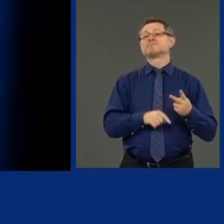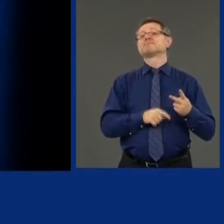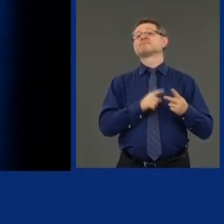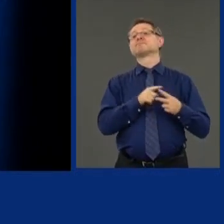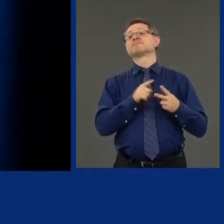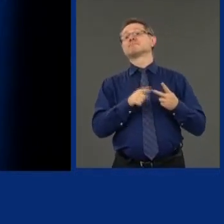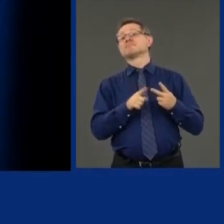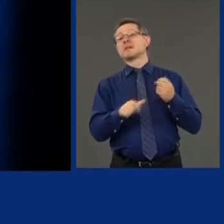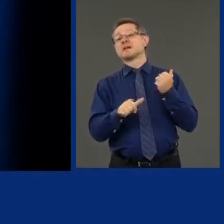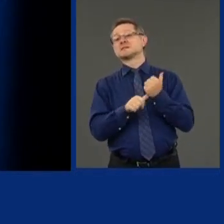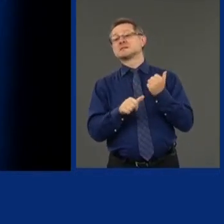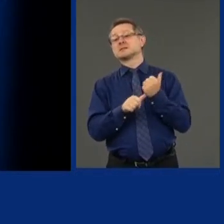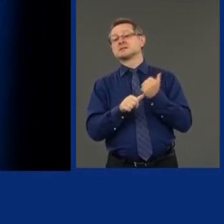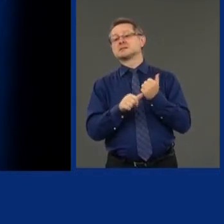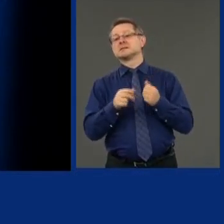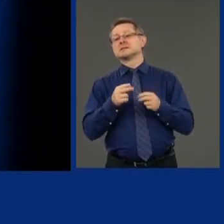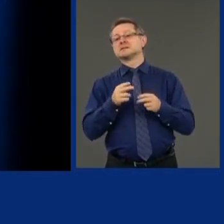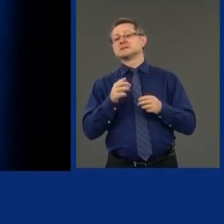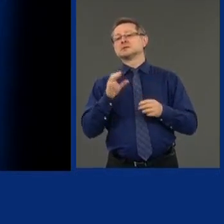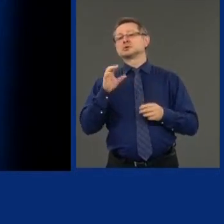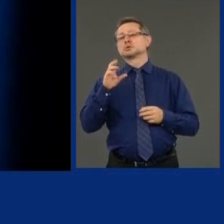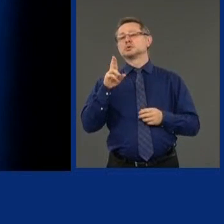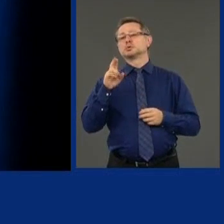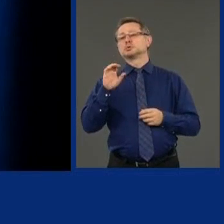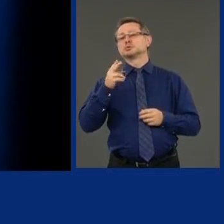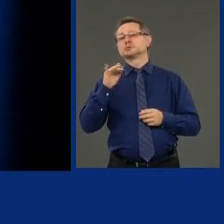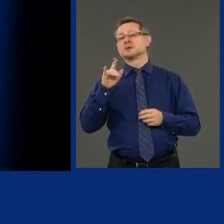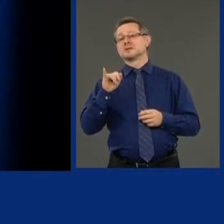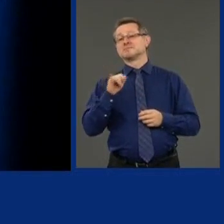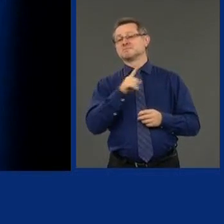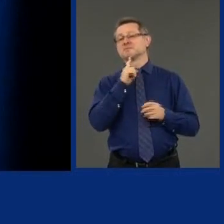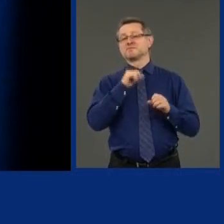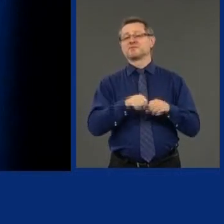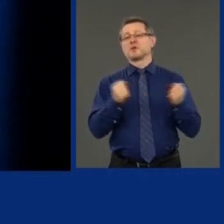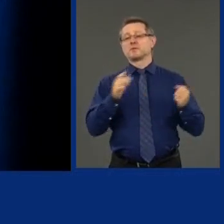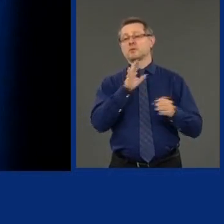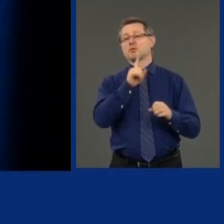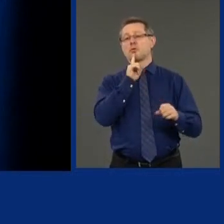acting deputy Cuccinelli. They violated their oath of office.